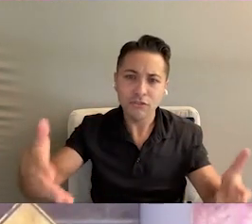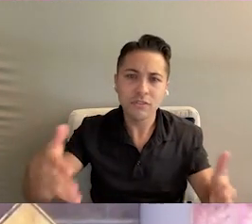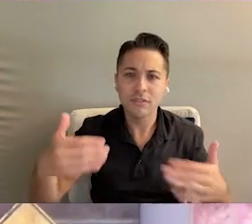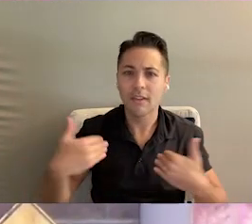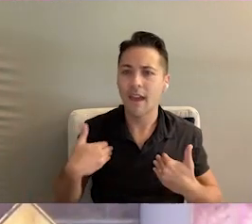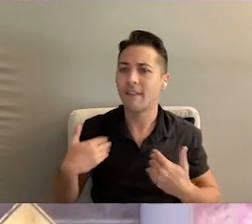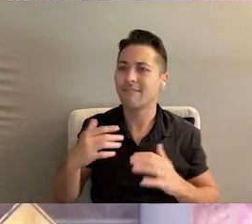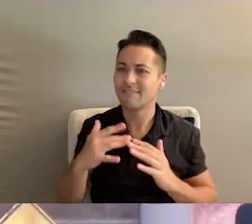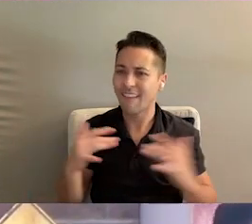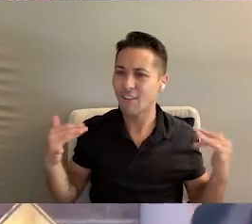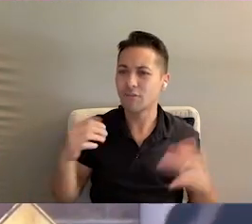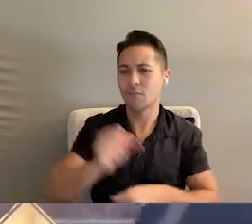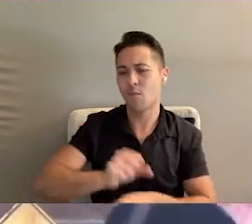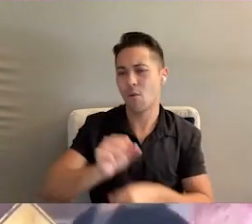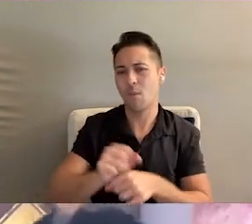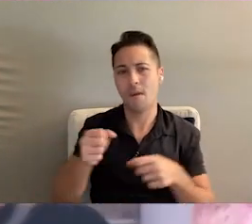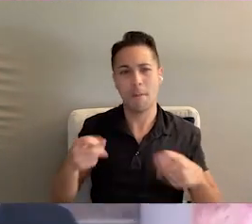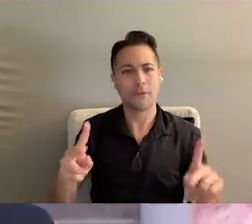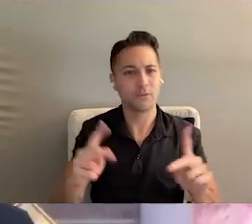opportunities.